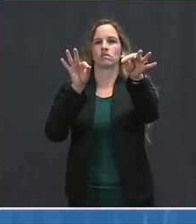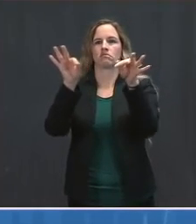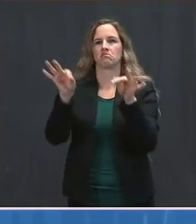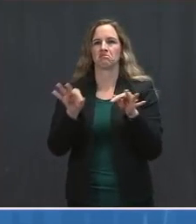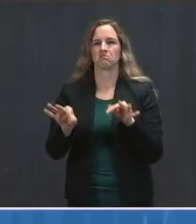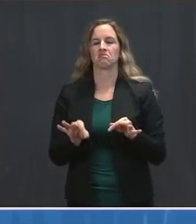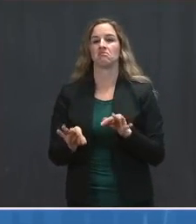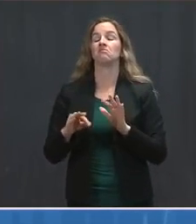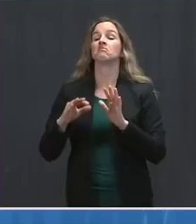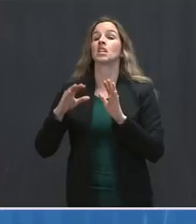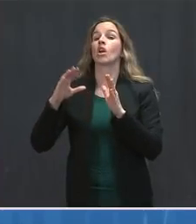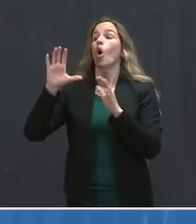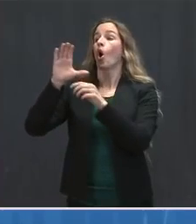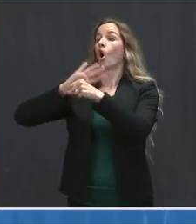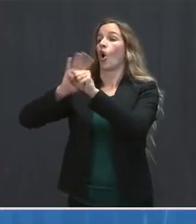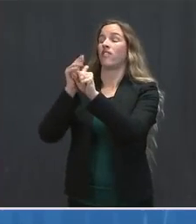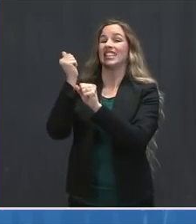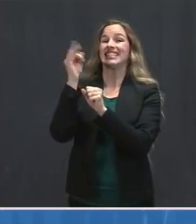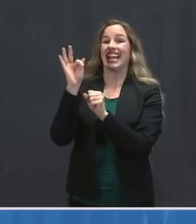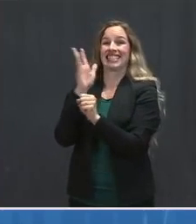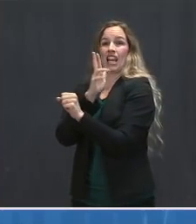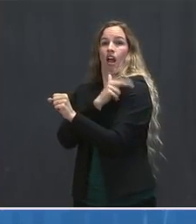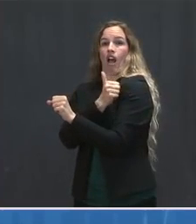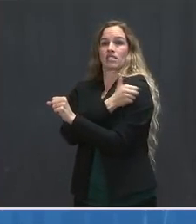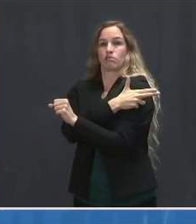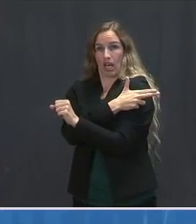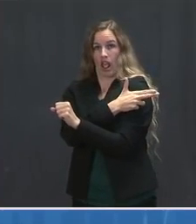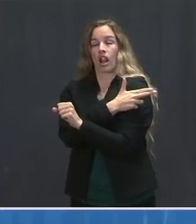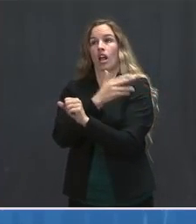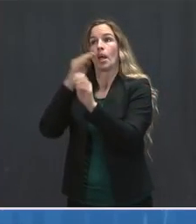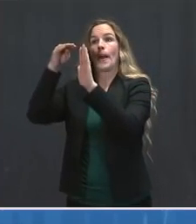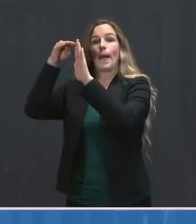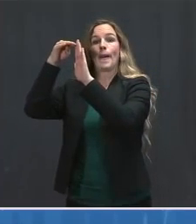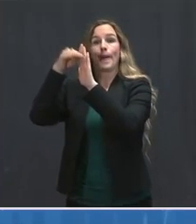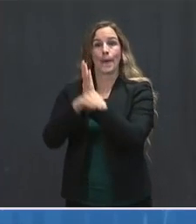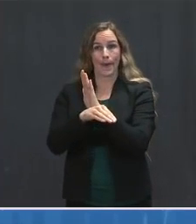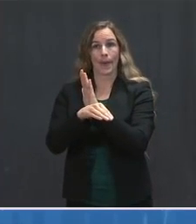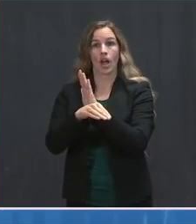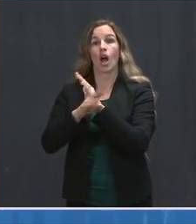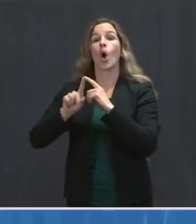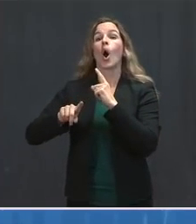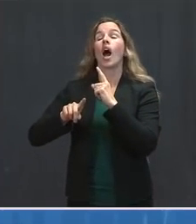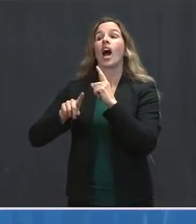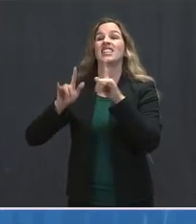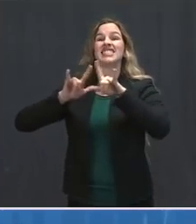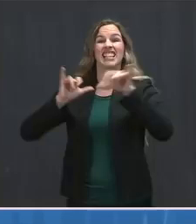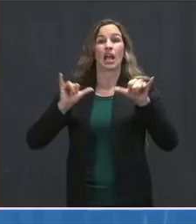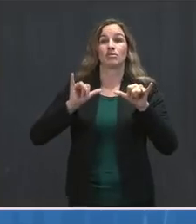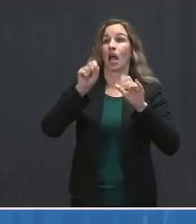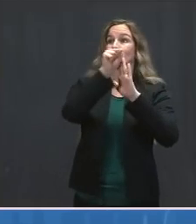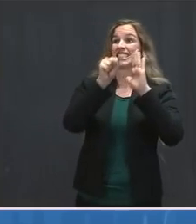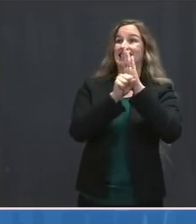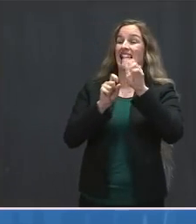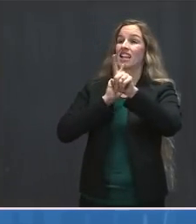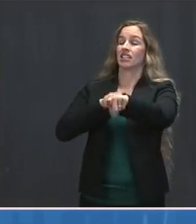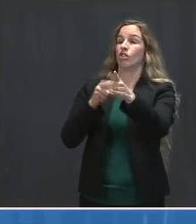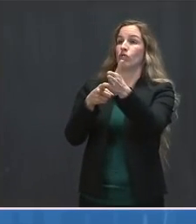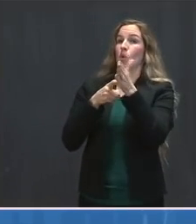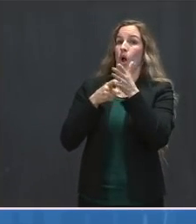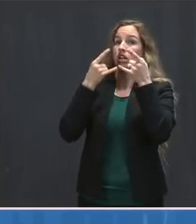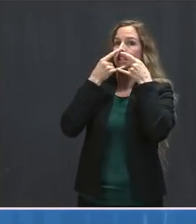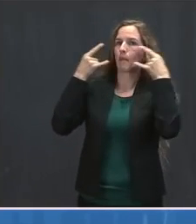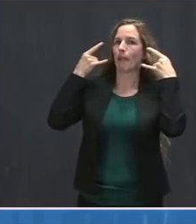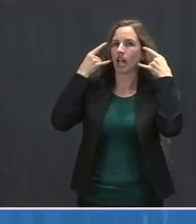decline in COVID-19 hospitalization growth rates when statewide mask mandates are in place, as well as a study